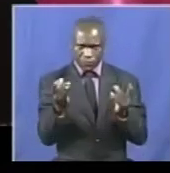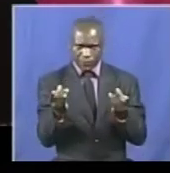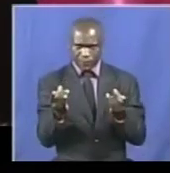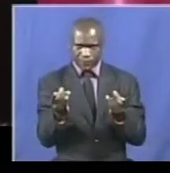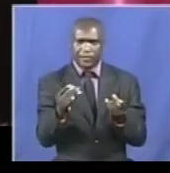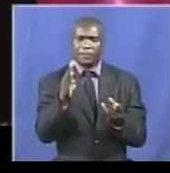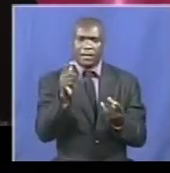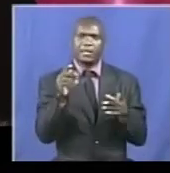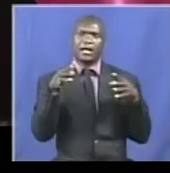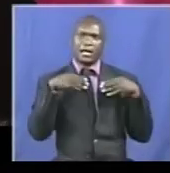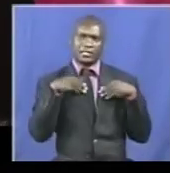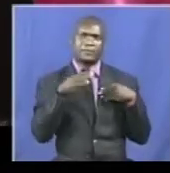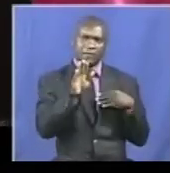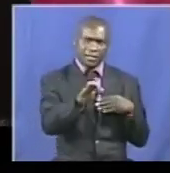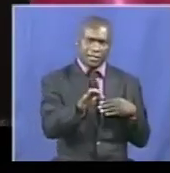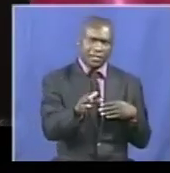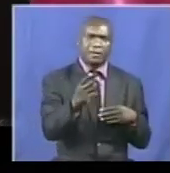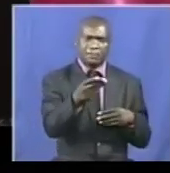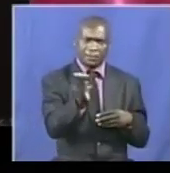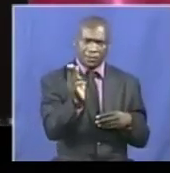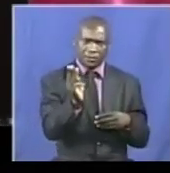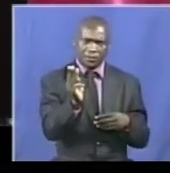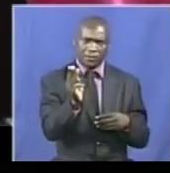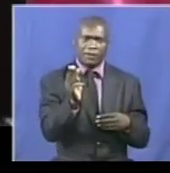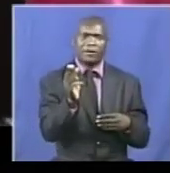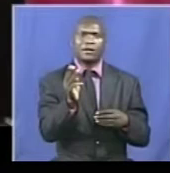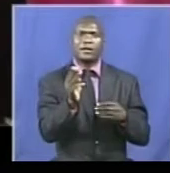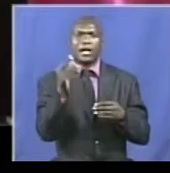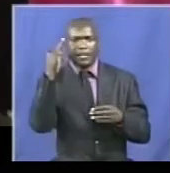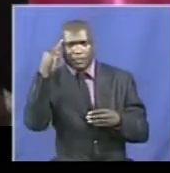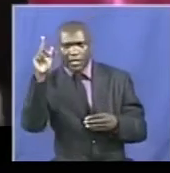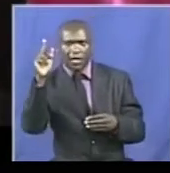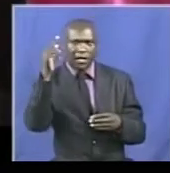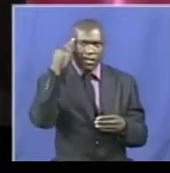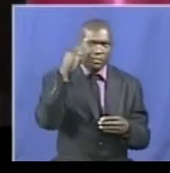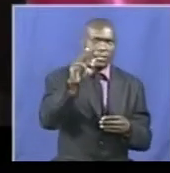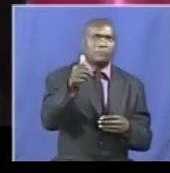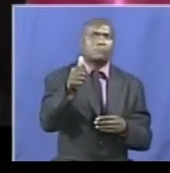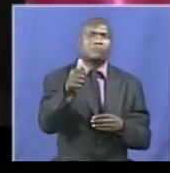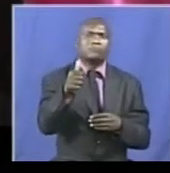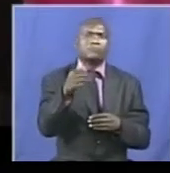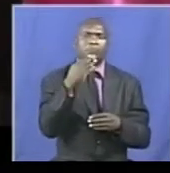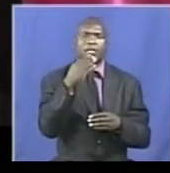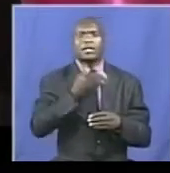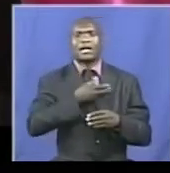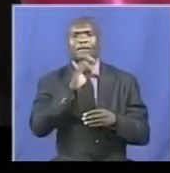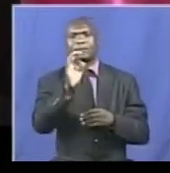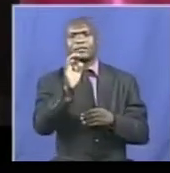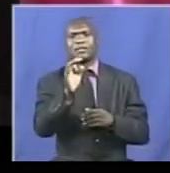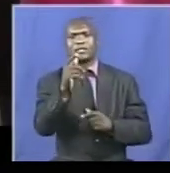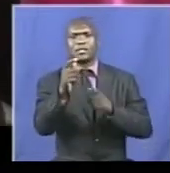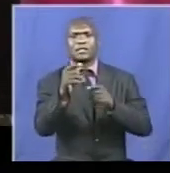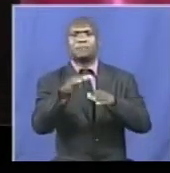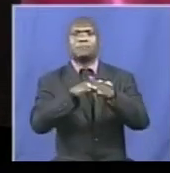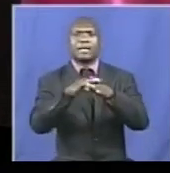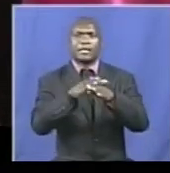the consented efforts by initiatives of the parties the government and asset